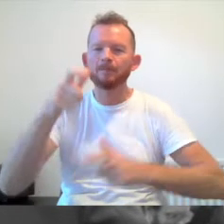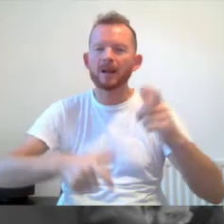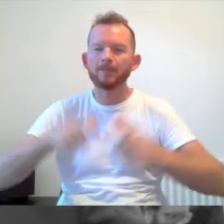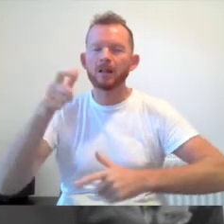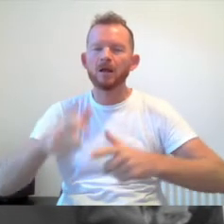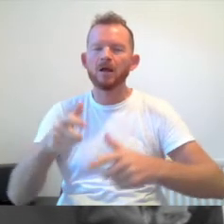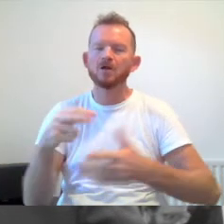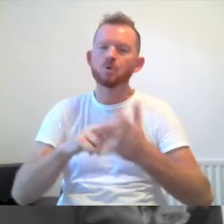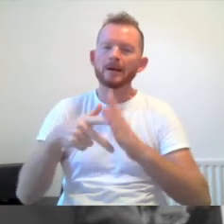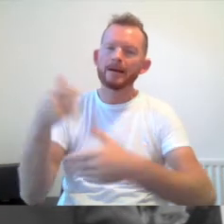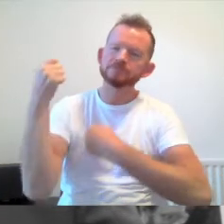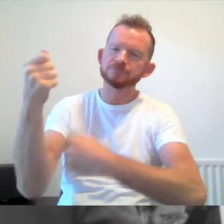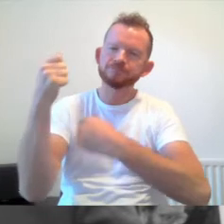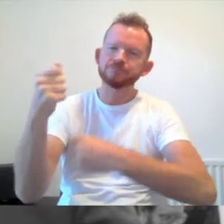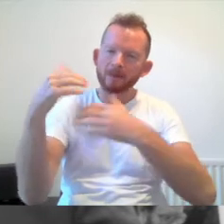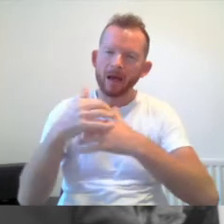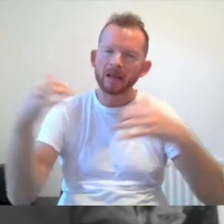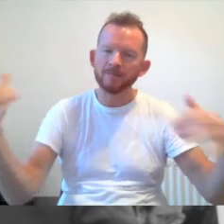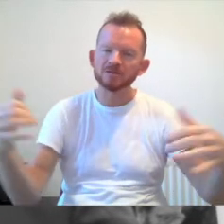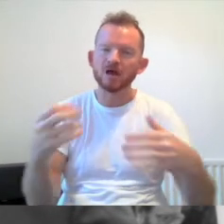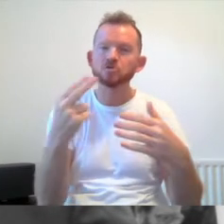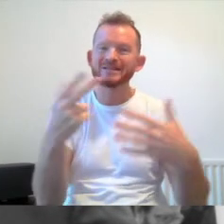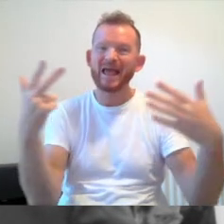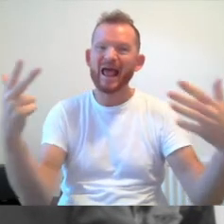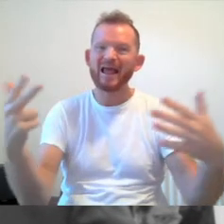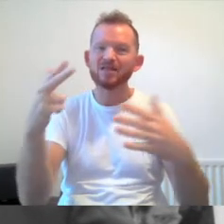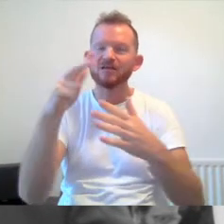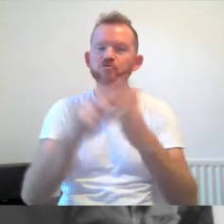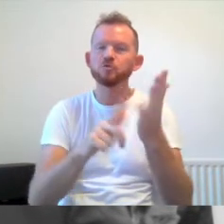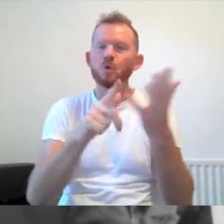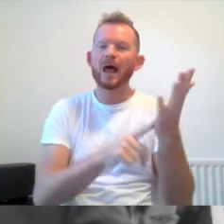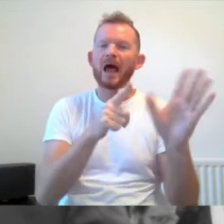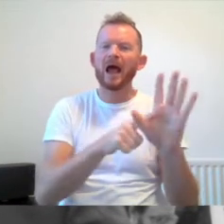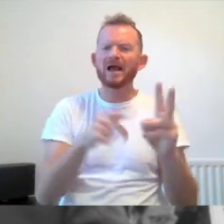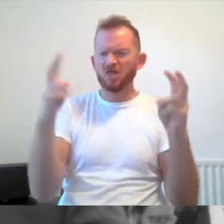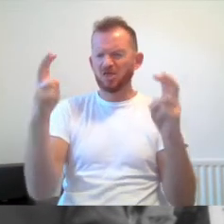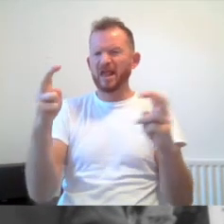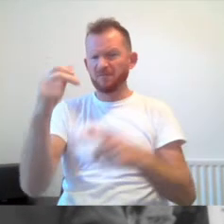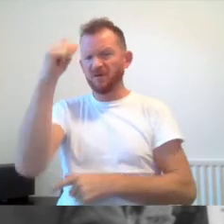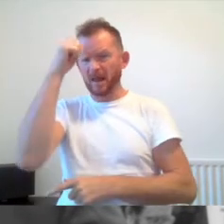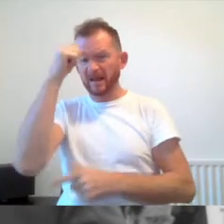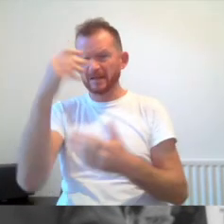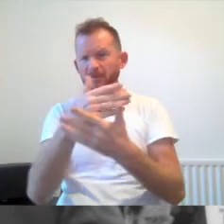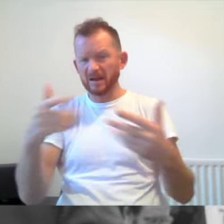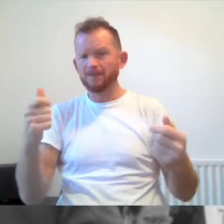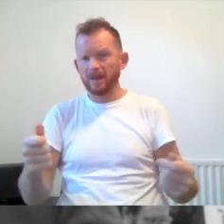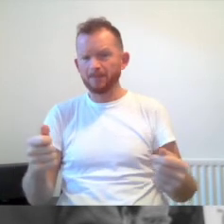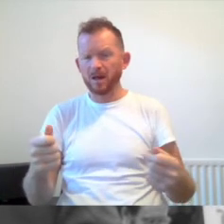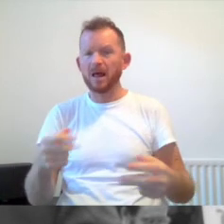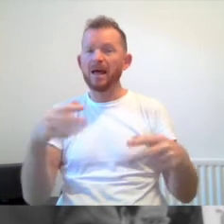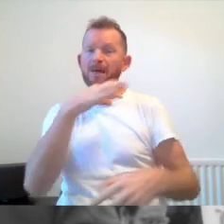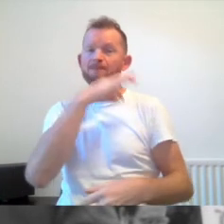lobby of Parliament on the 28th of July. The theme will be familiar to many people, cuts to benefits.